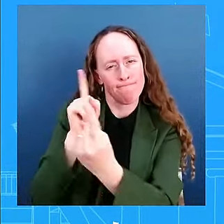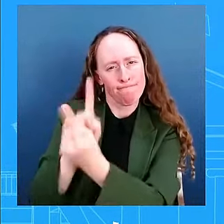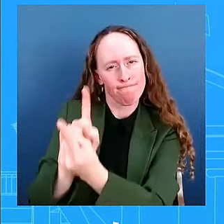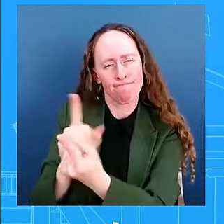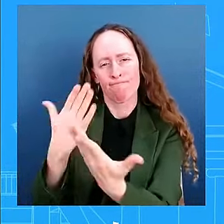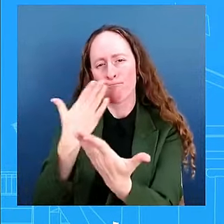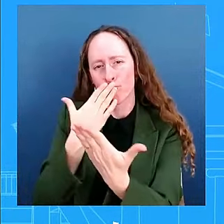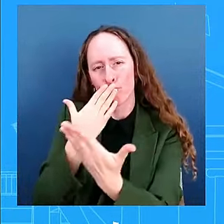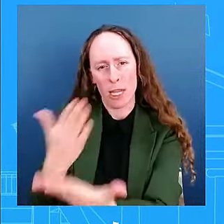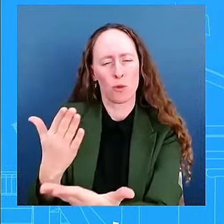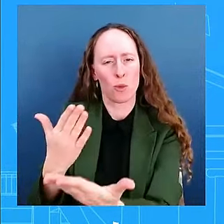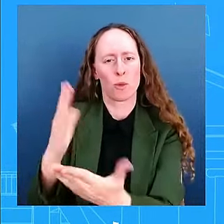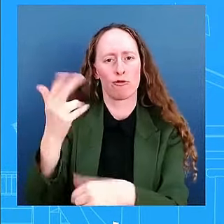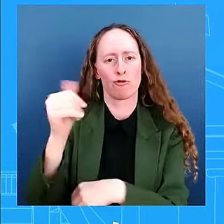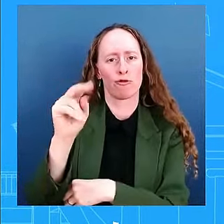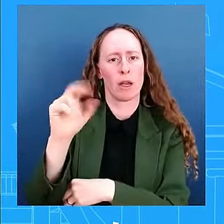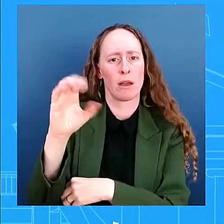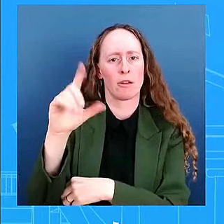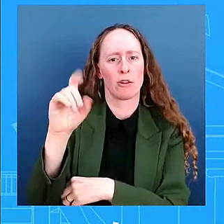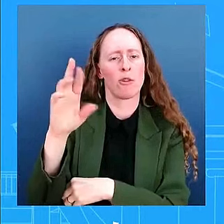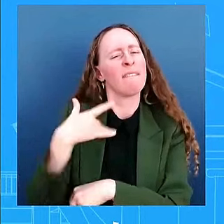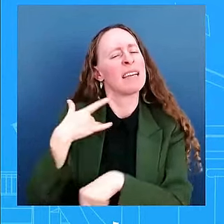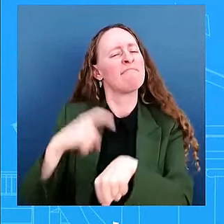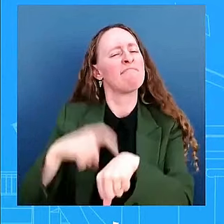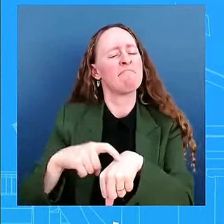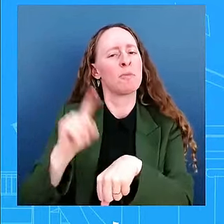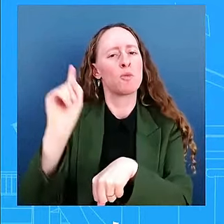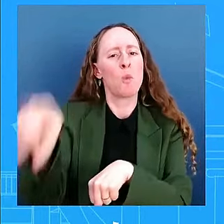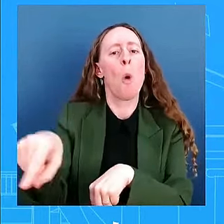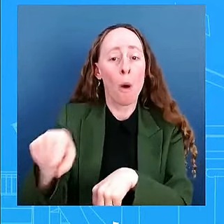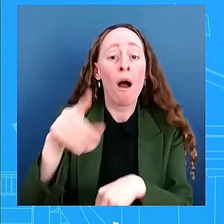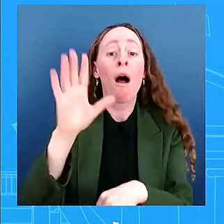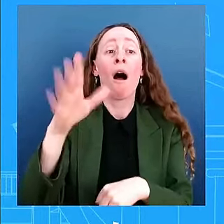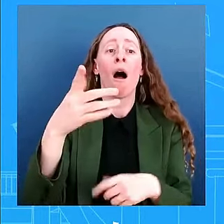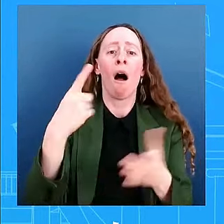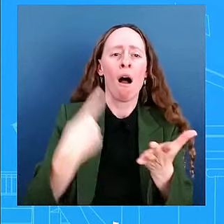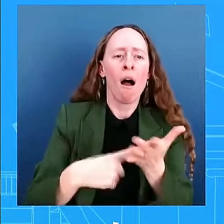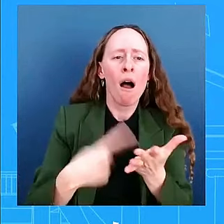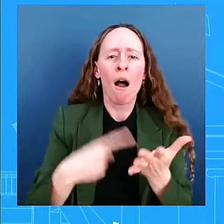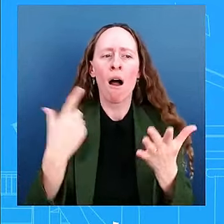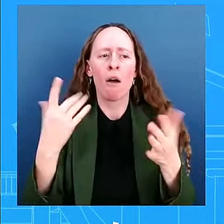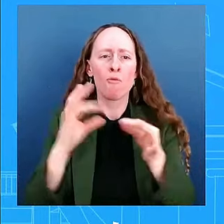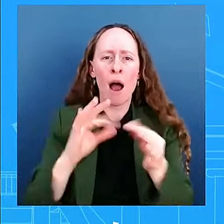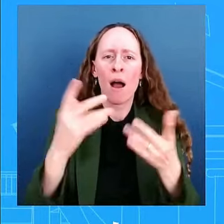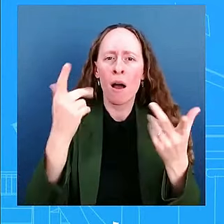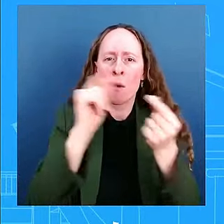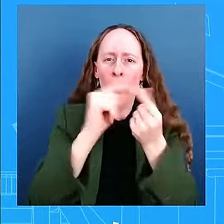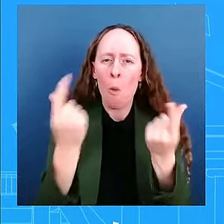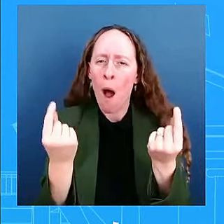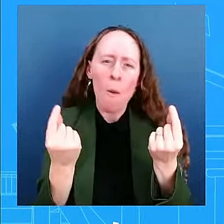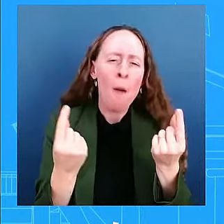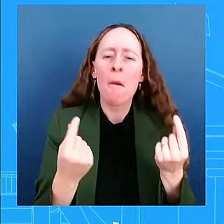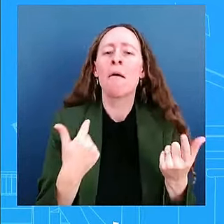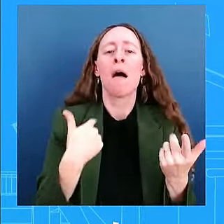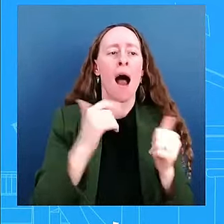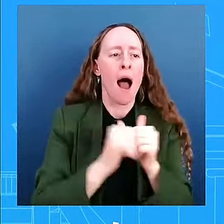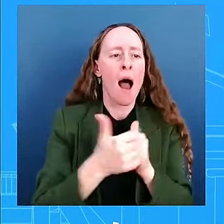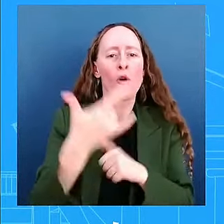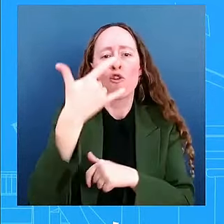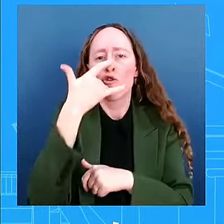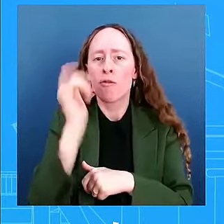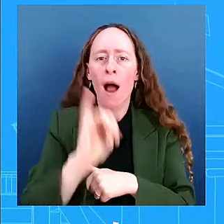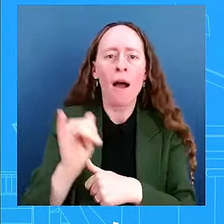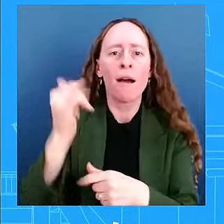do that trip. I'm not going to get into specifics of of Secret Service and and how they move forward and how they go about